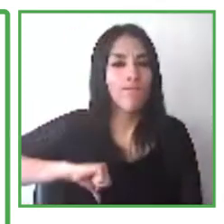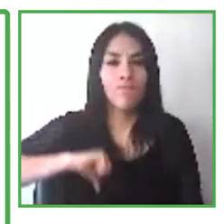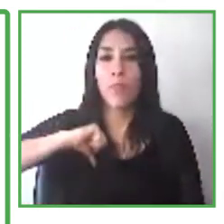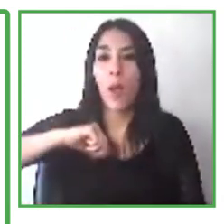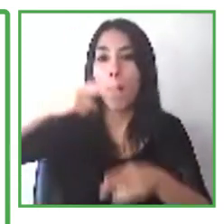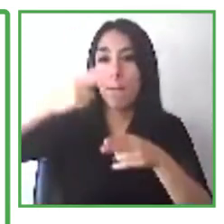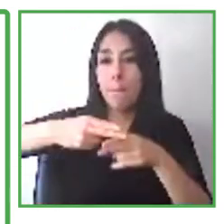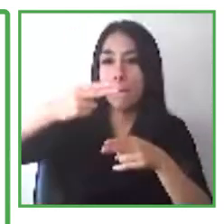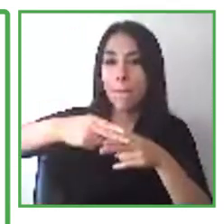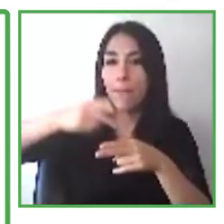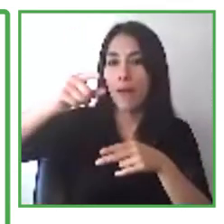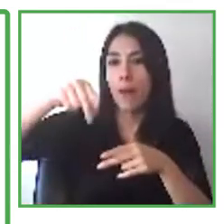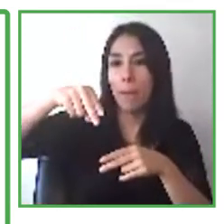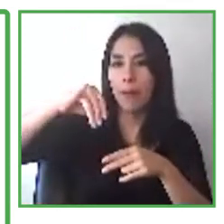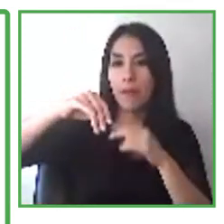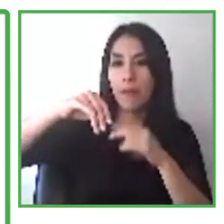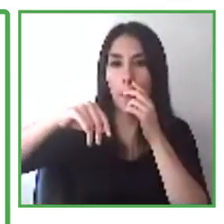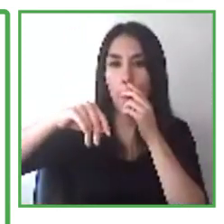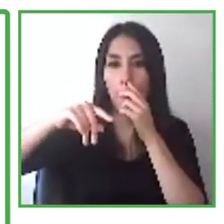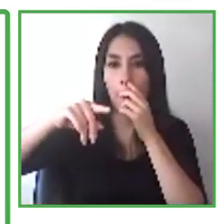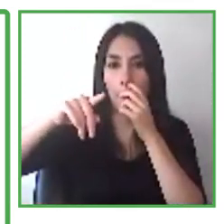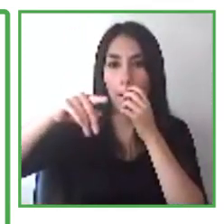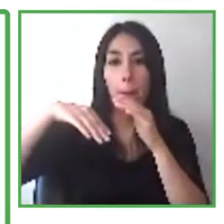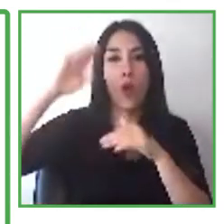Cilsam. Thank you very much.